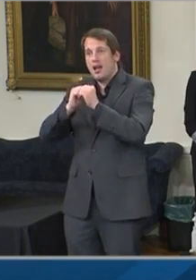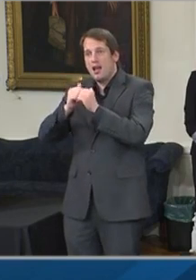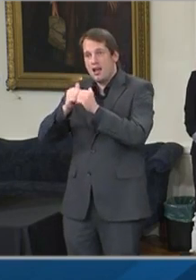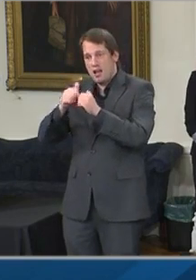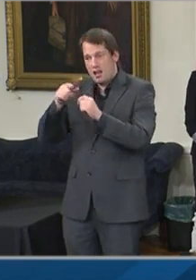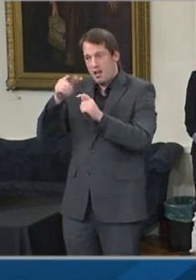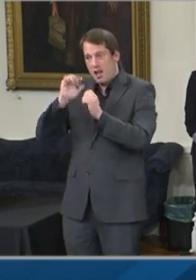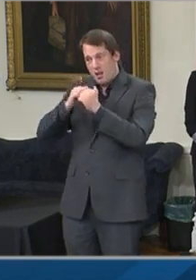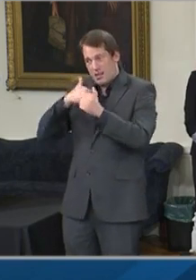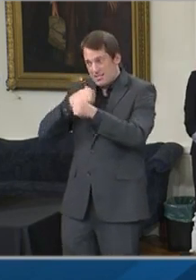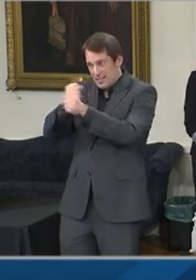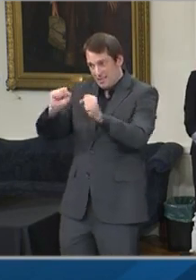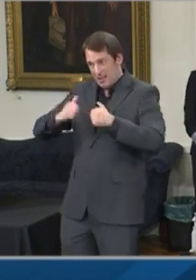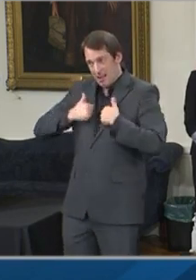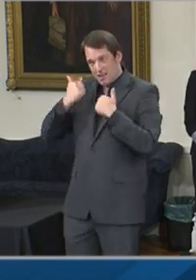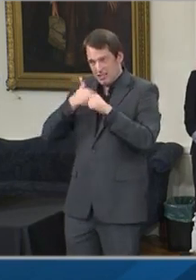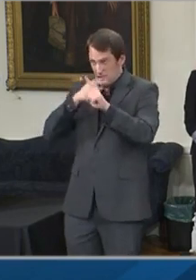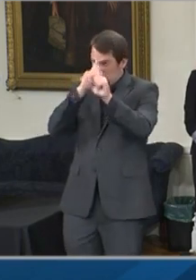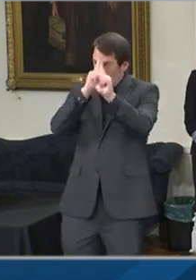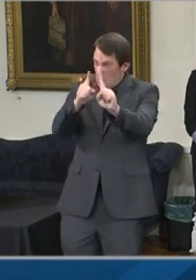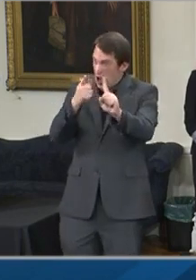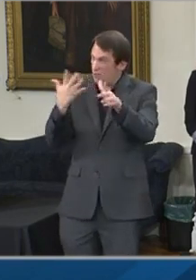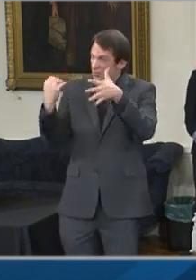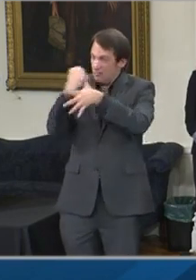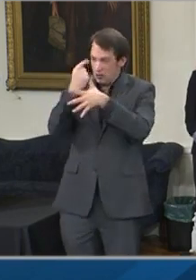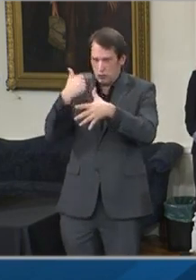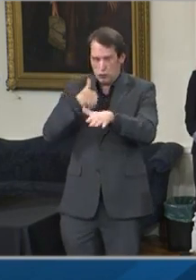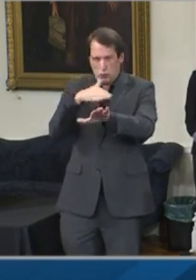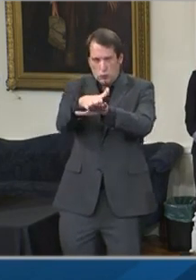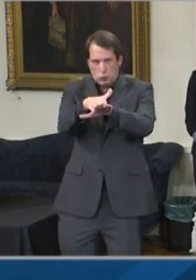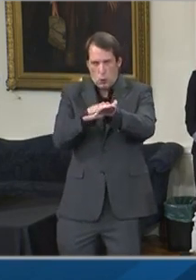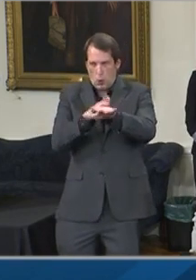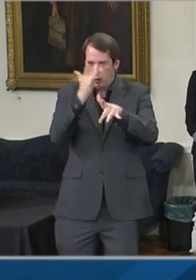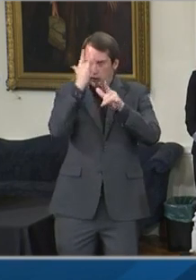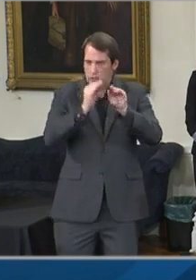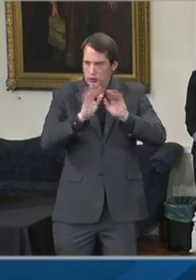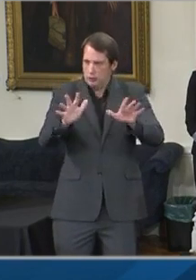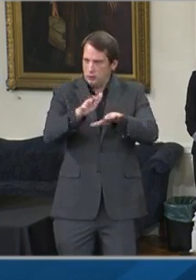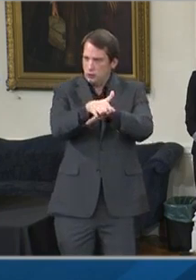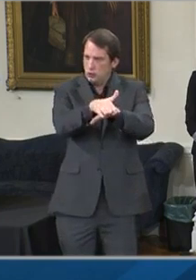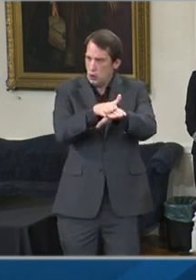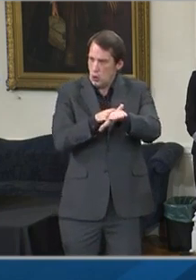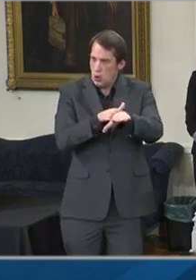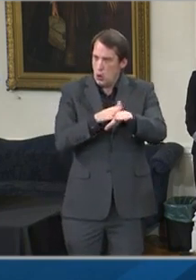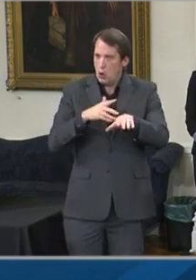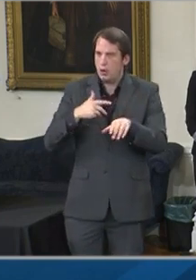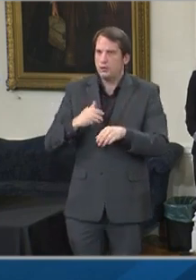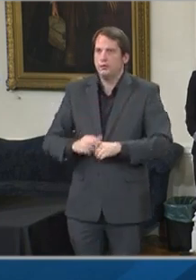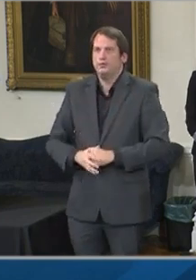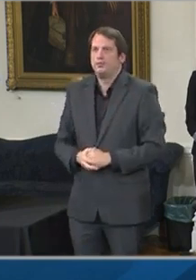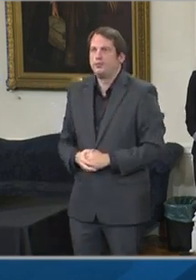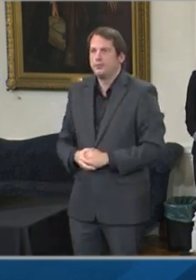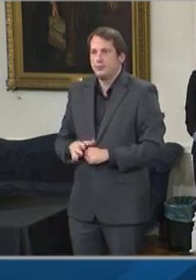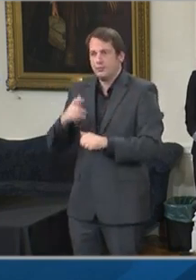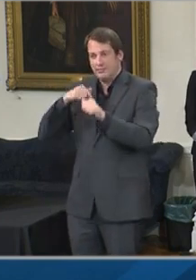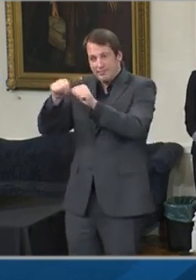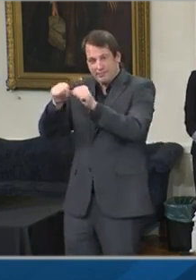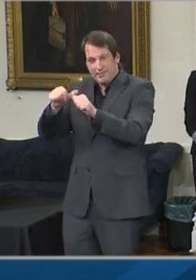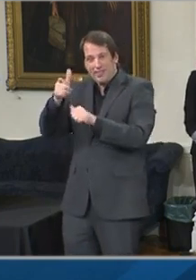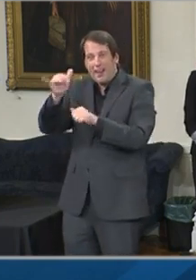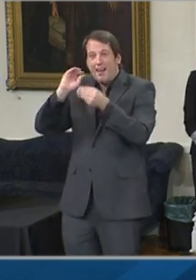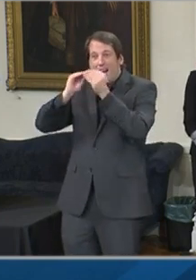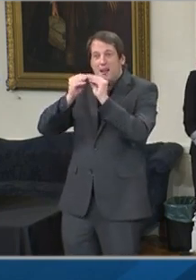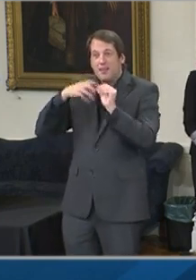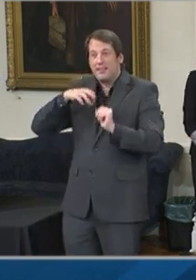And with our health metrics continuing to remain low and stable, local jurisdictions should be focused on